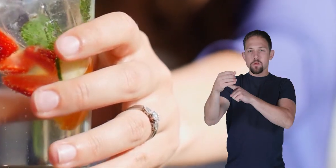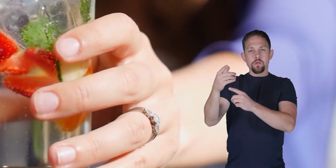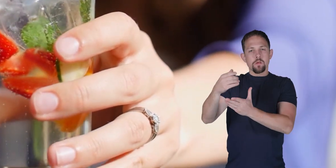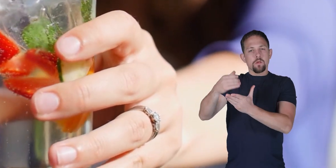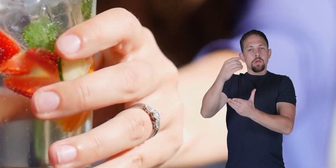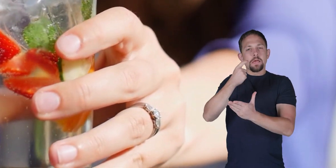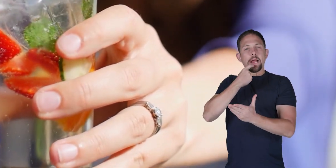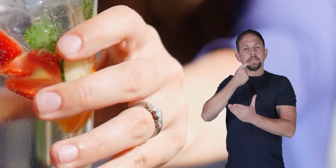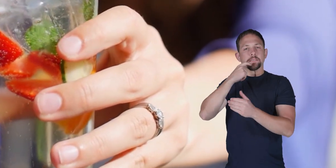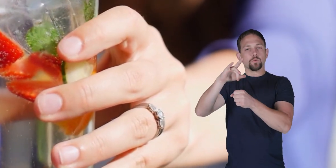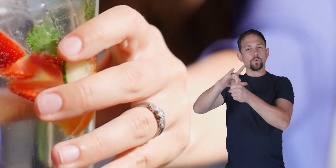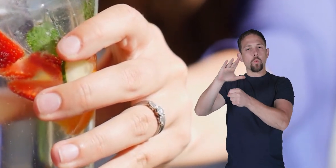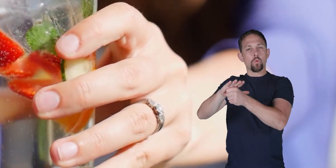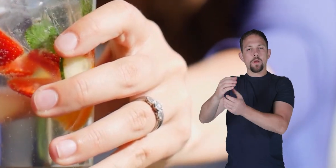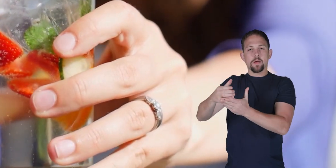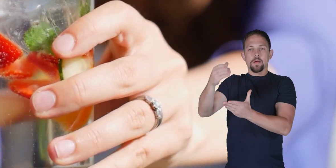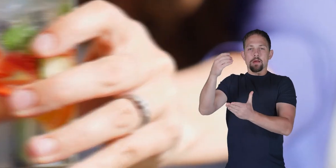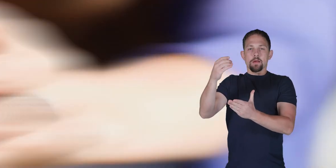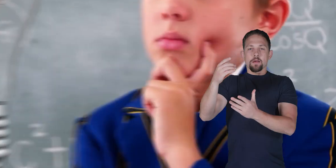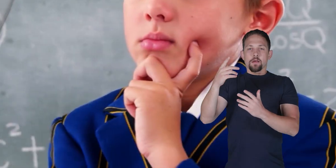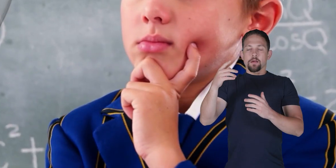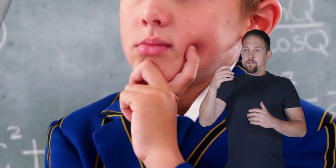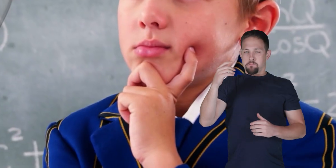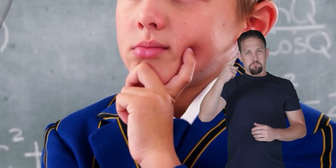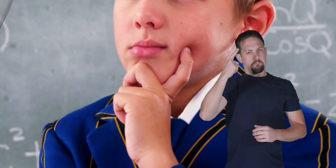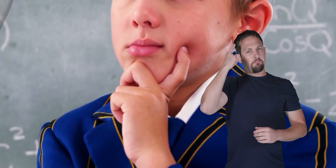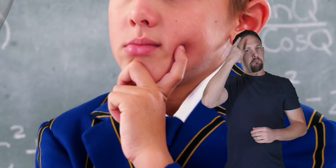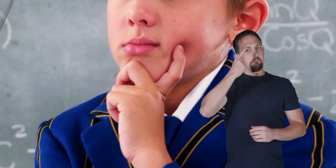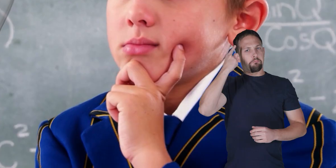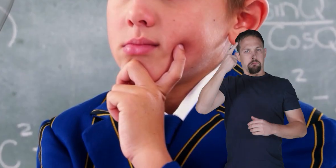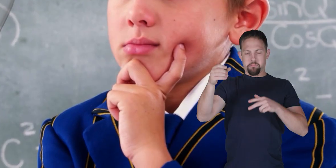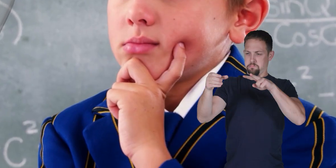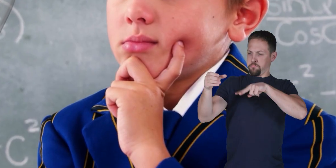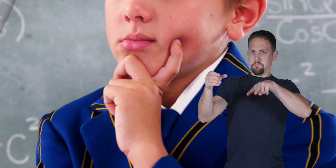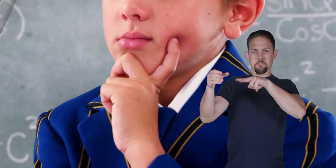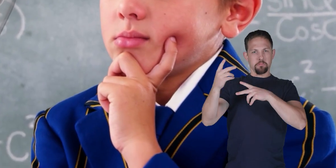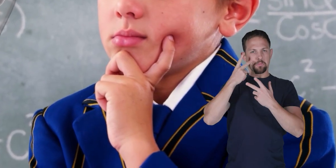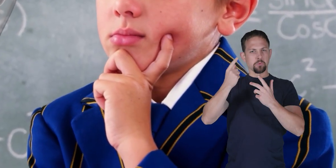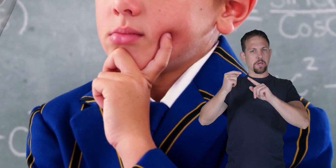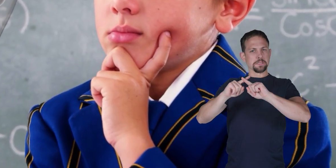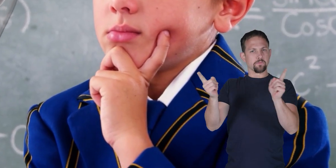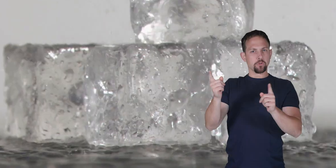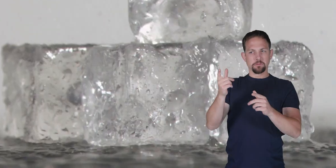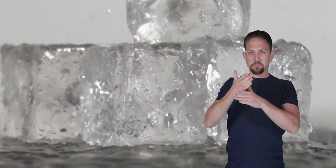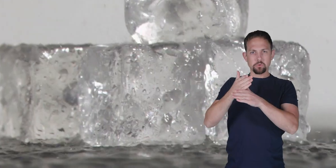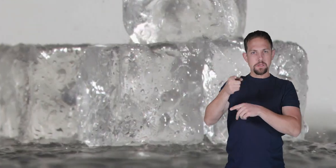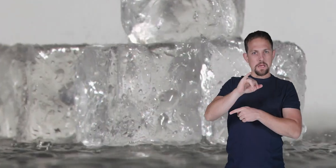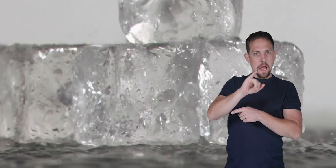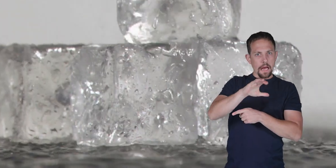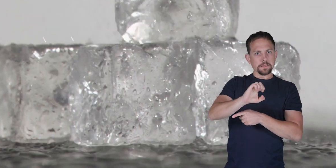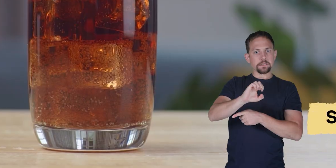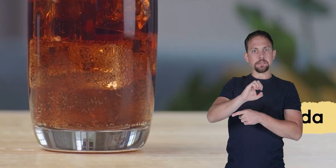a tall icy glass of soda have you ever wondered about the differences between the